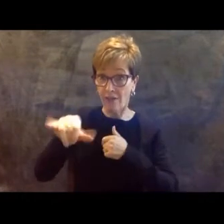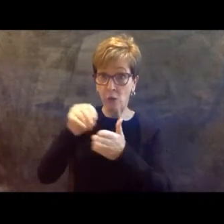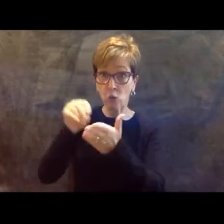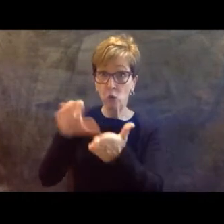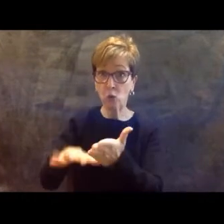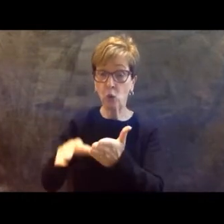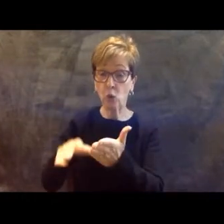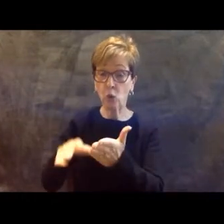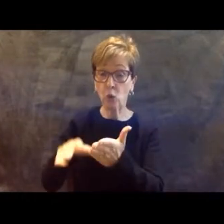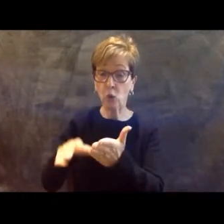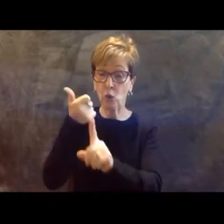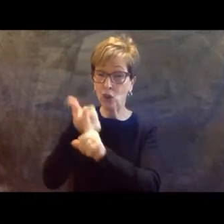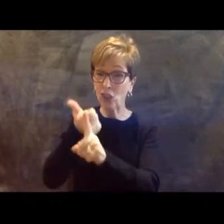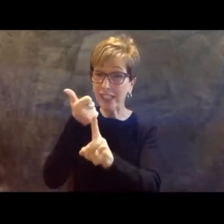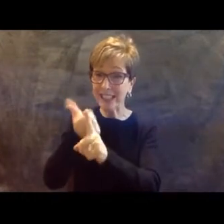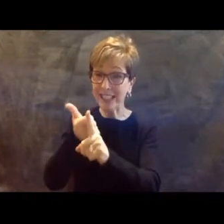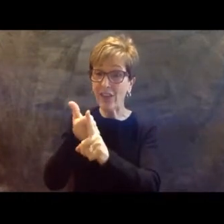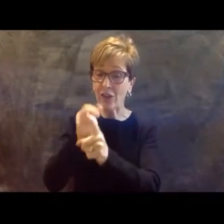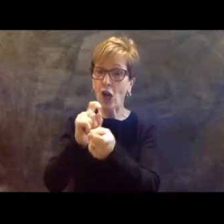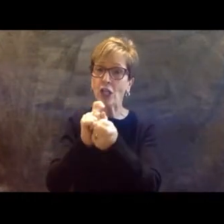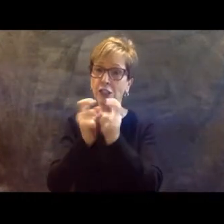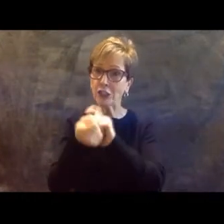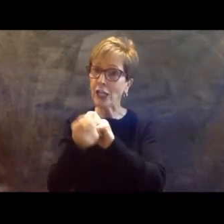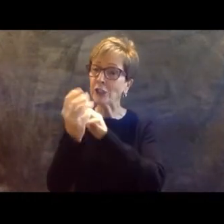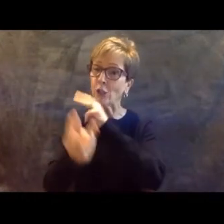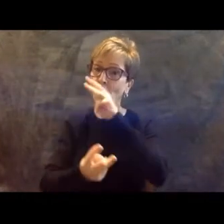literally changing the world.